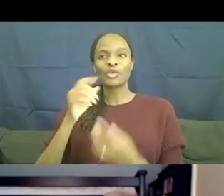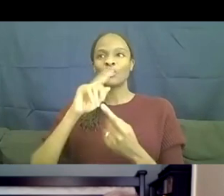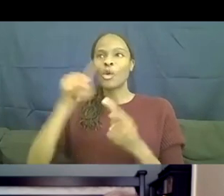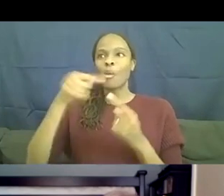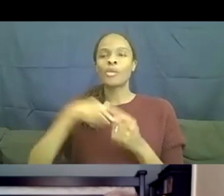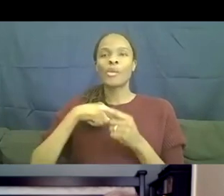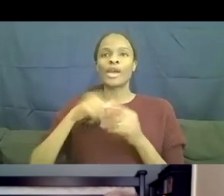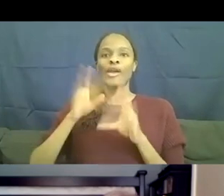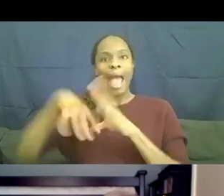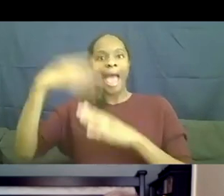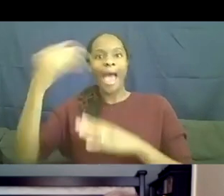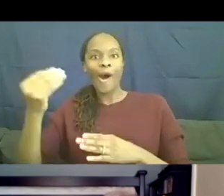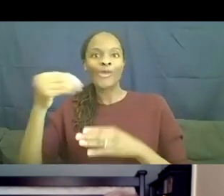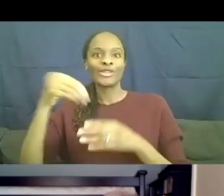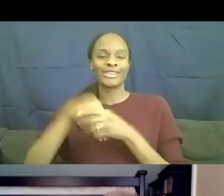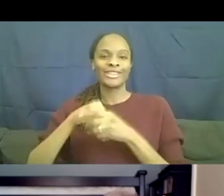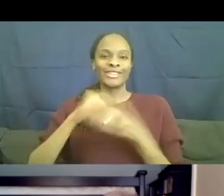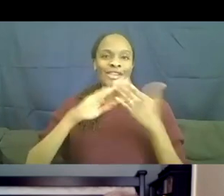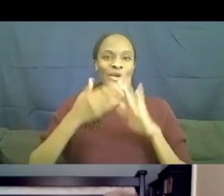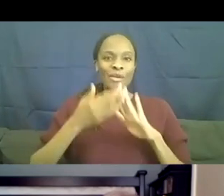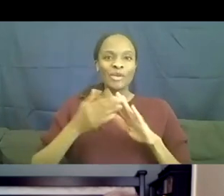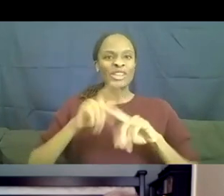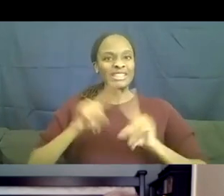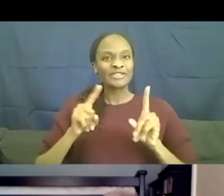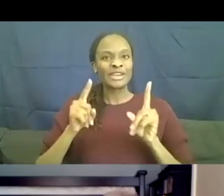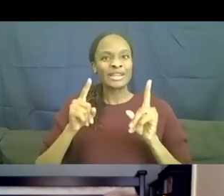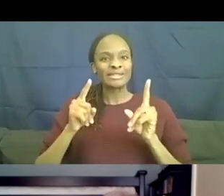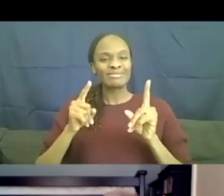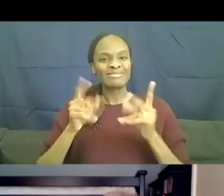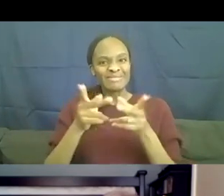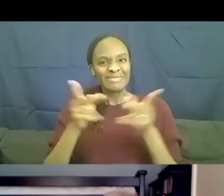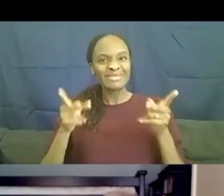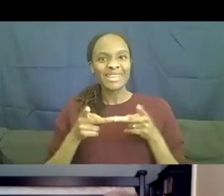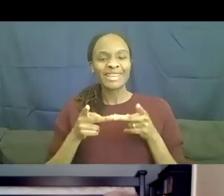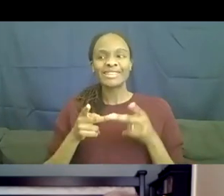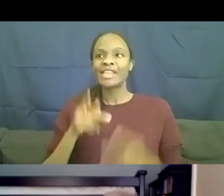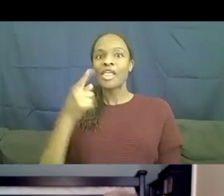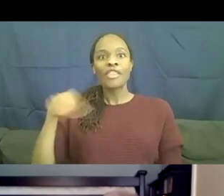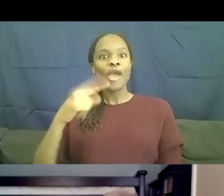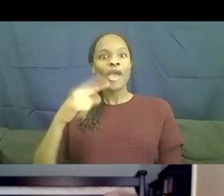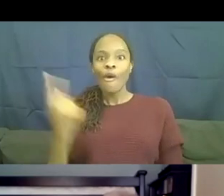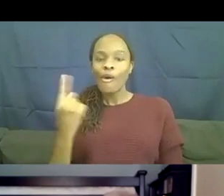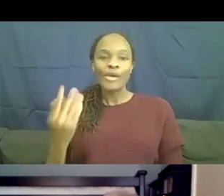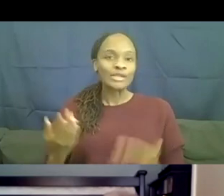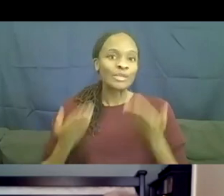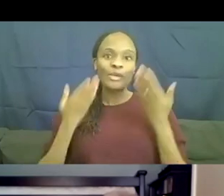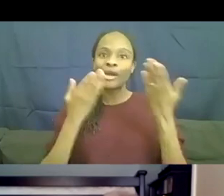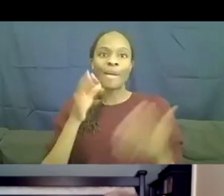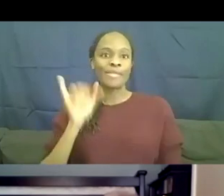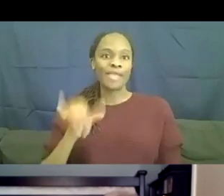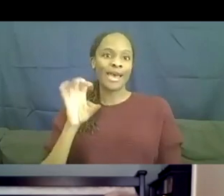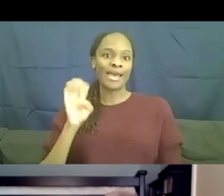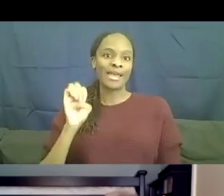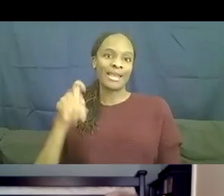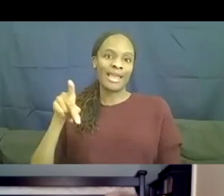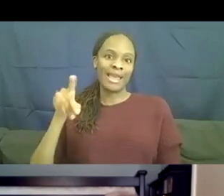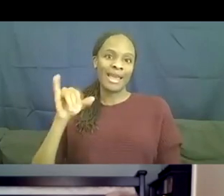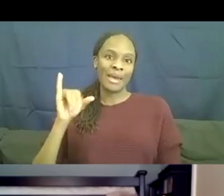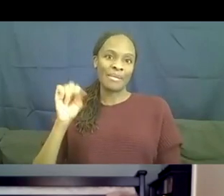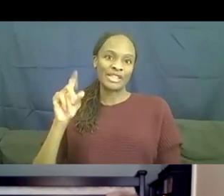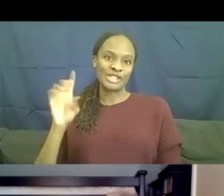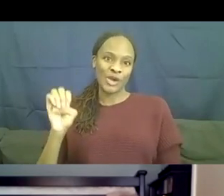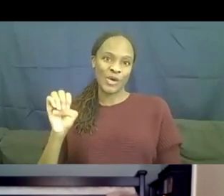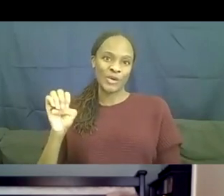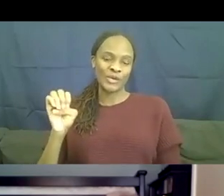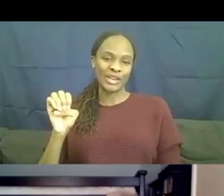and out in the different states, they always bring up that episode and they always bring up how they